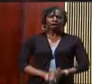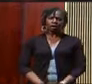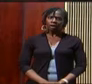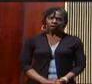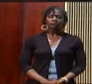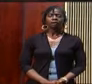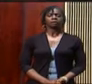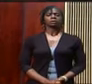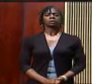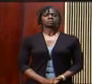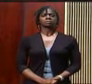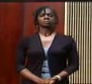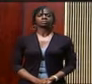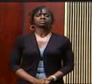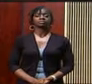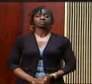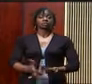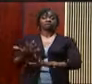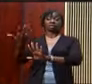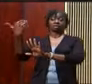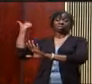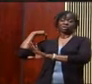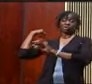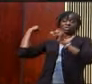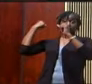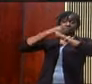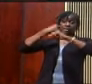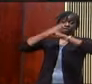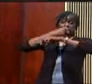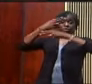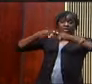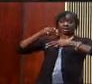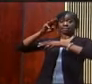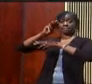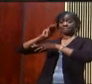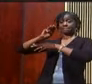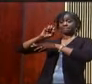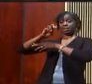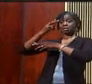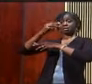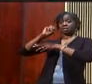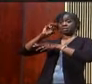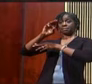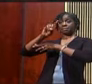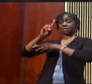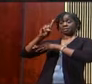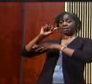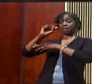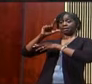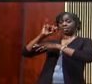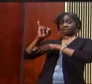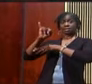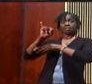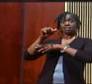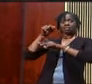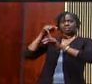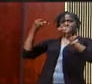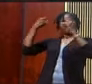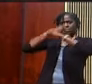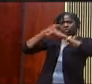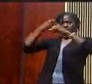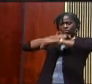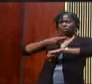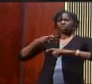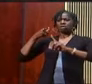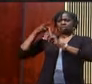here. Muhammad Ali, self-proclaimed goat of boxing, testified